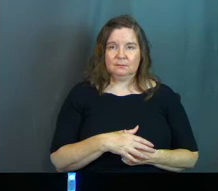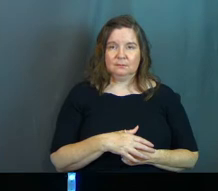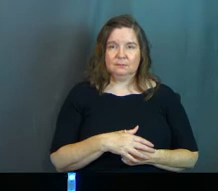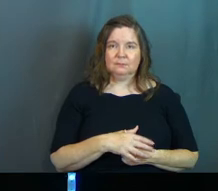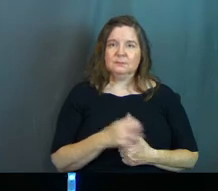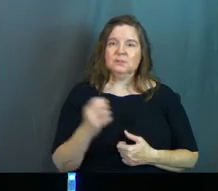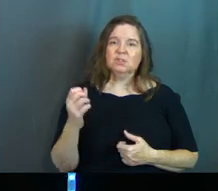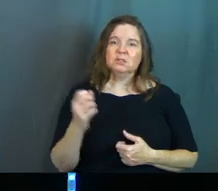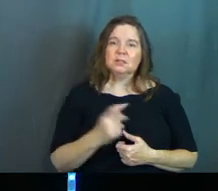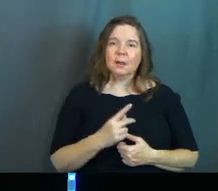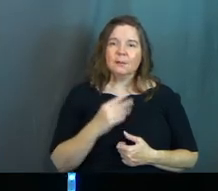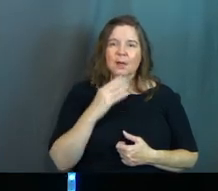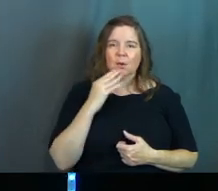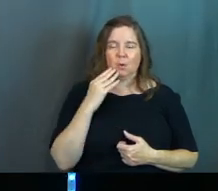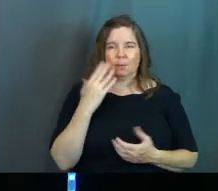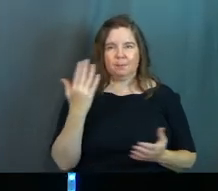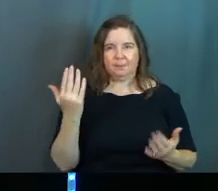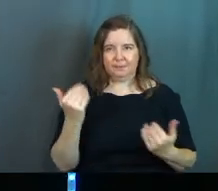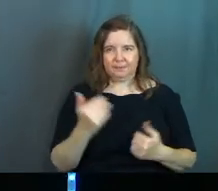Just come back home.